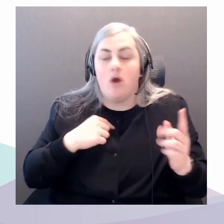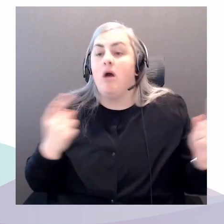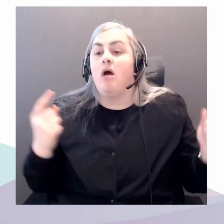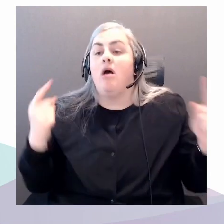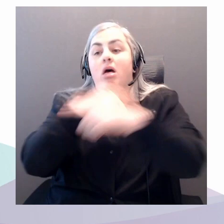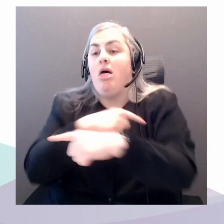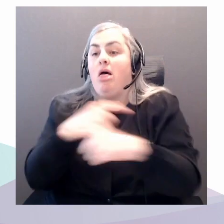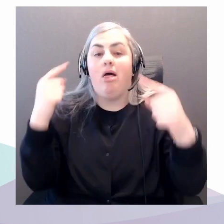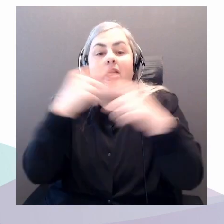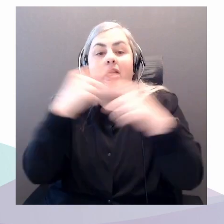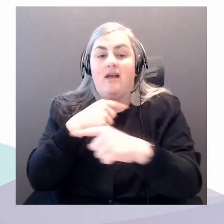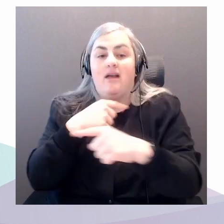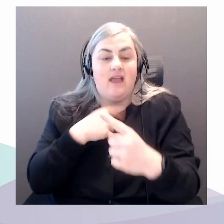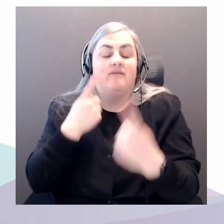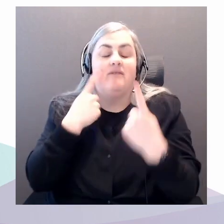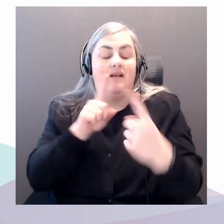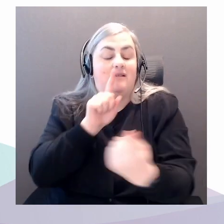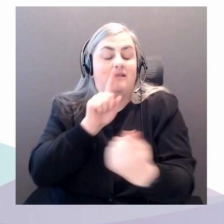off the University of Alberta campus.